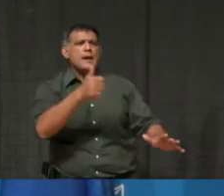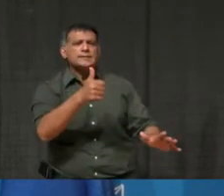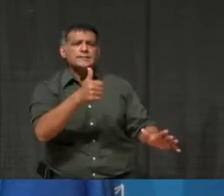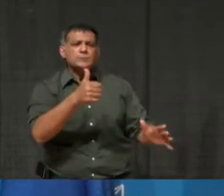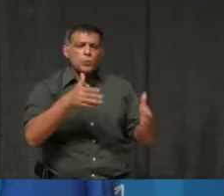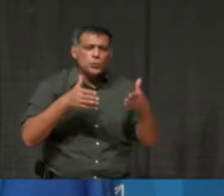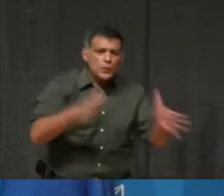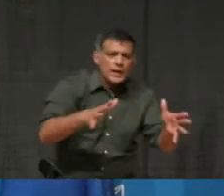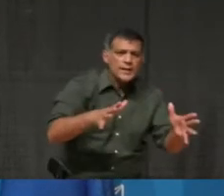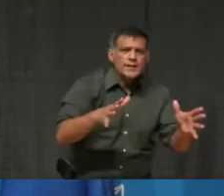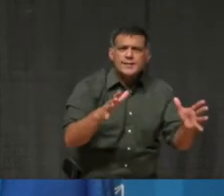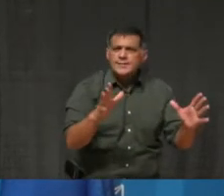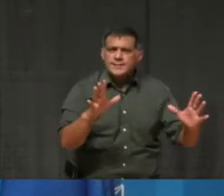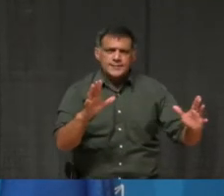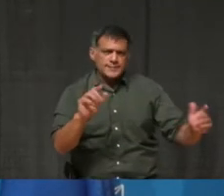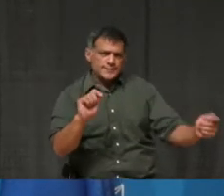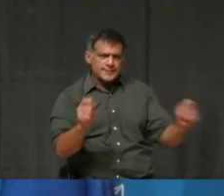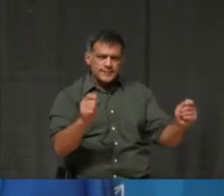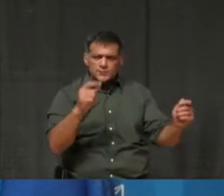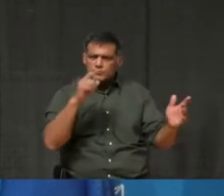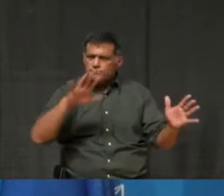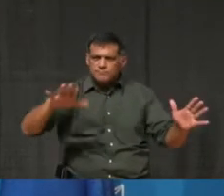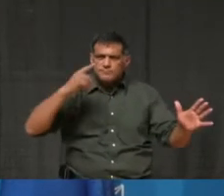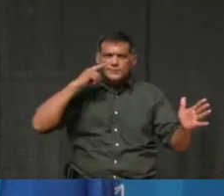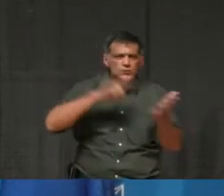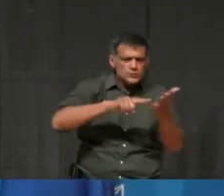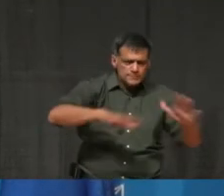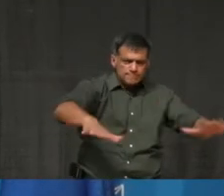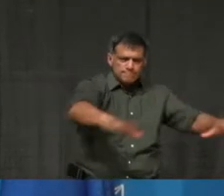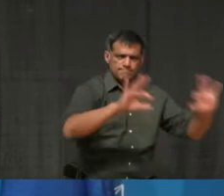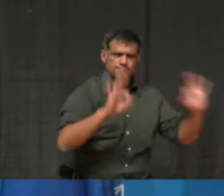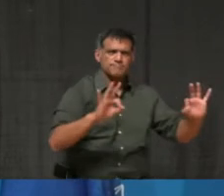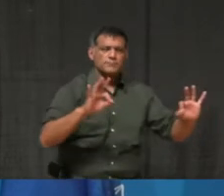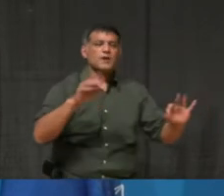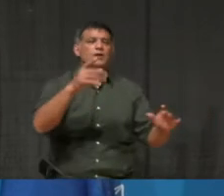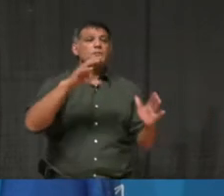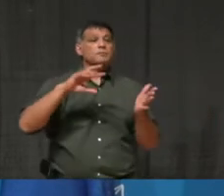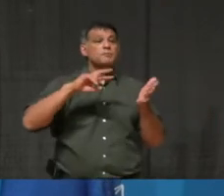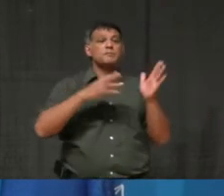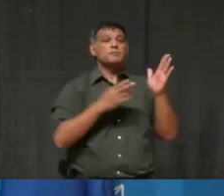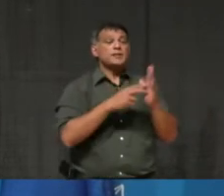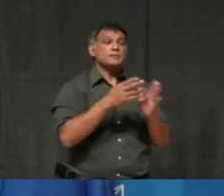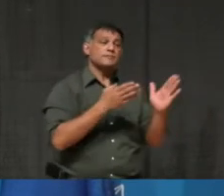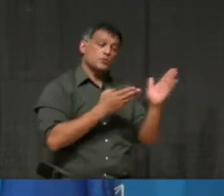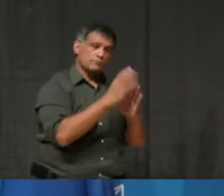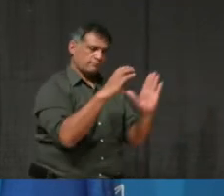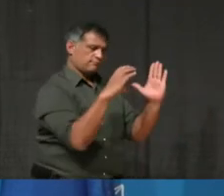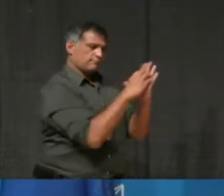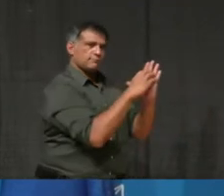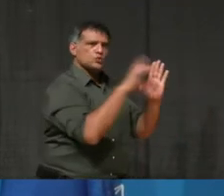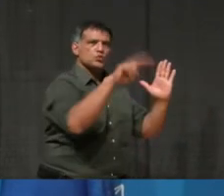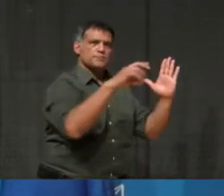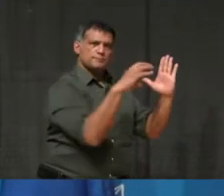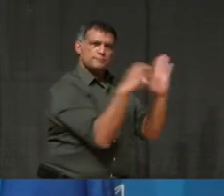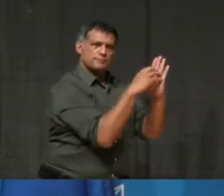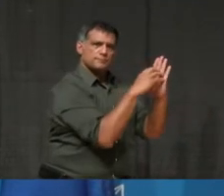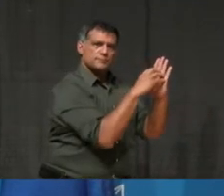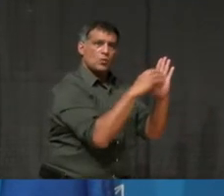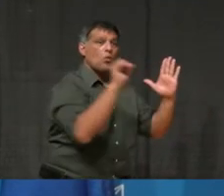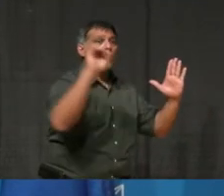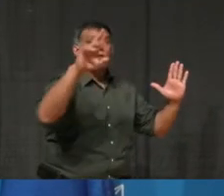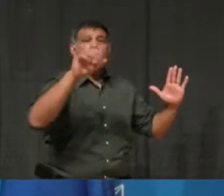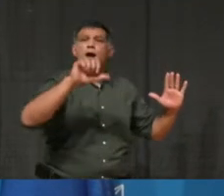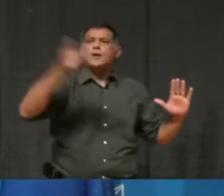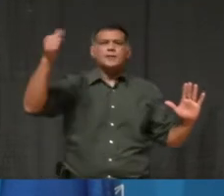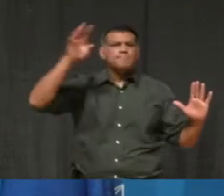regulation would be, whether it is through a Section 22 or some other means. But certainly welcome the discussion and recognize the